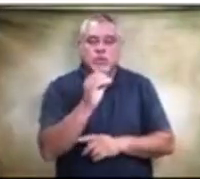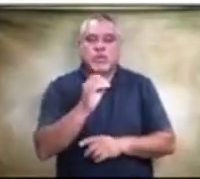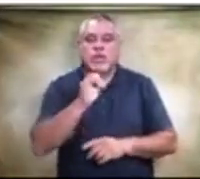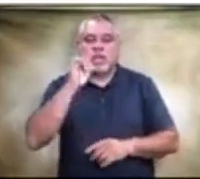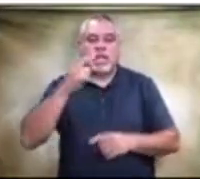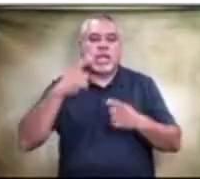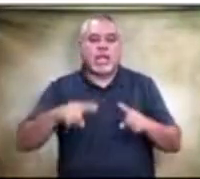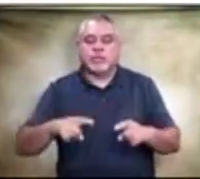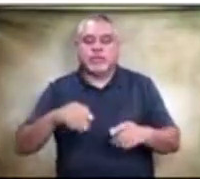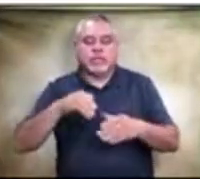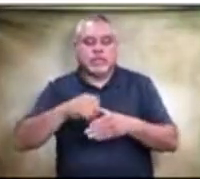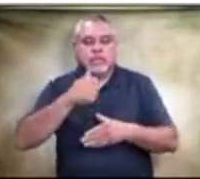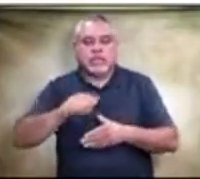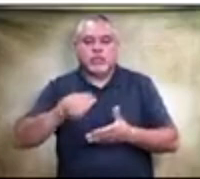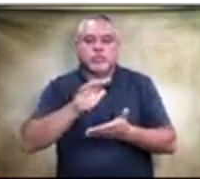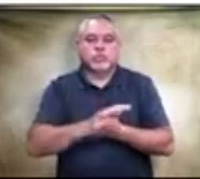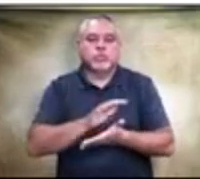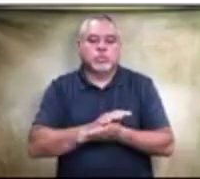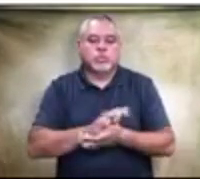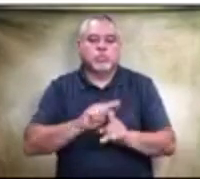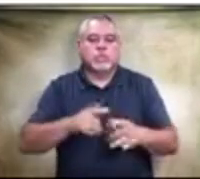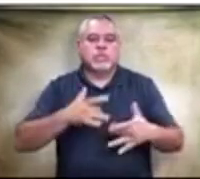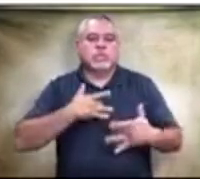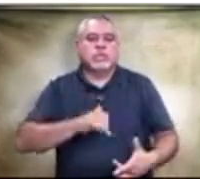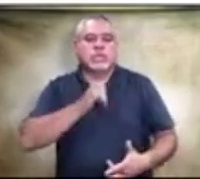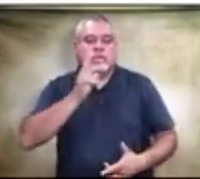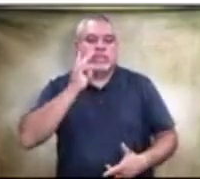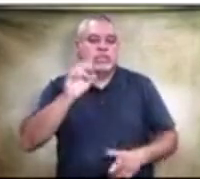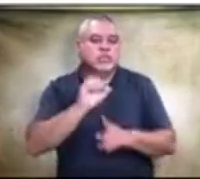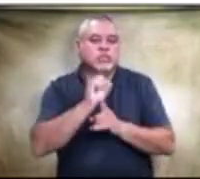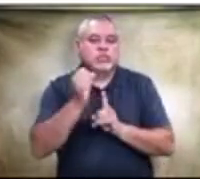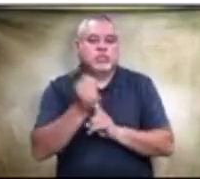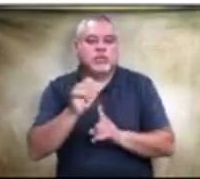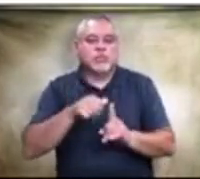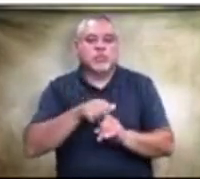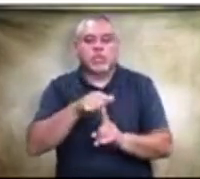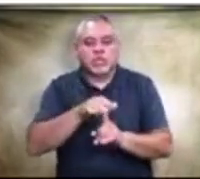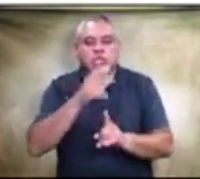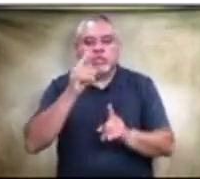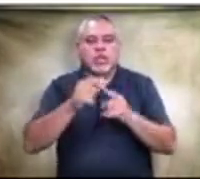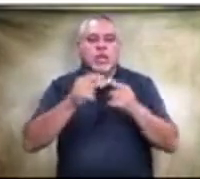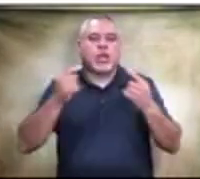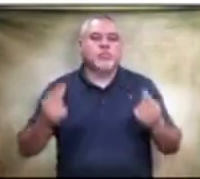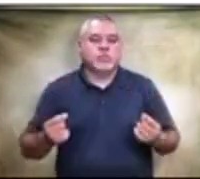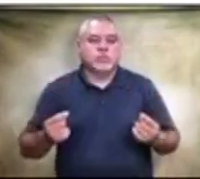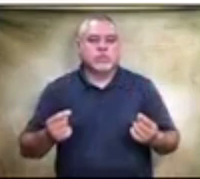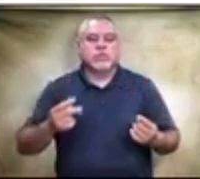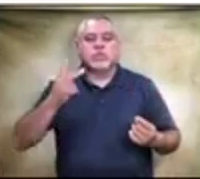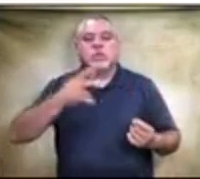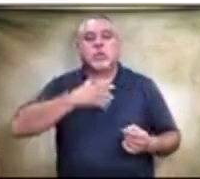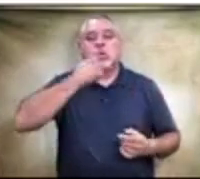issues, but you tend to not see situations of bullying. You see just the opposite. You see older kids actually